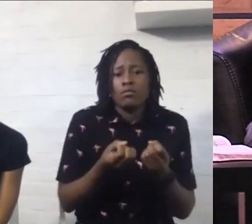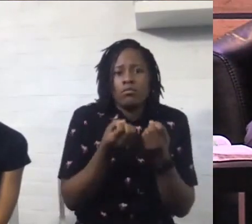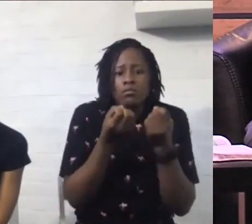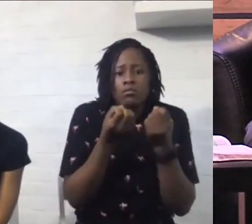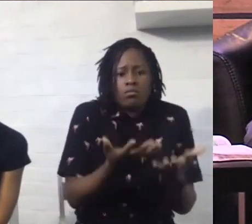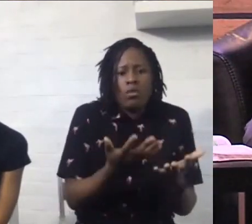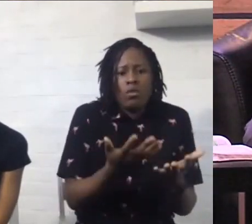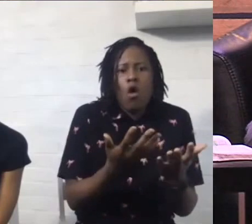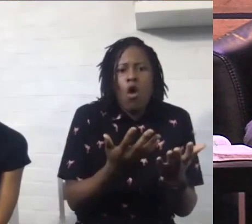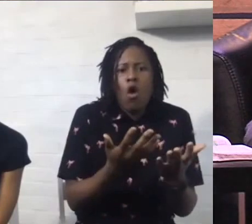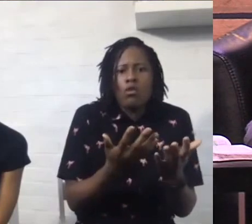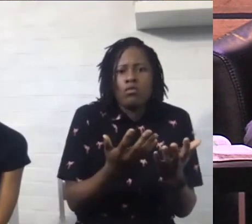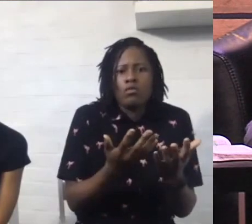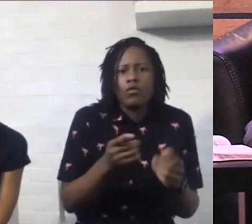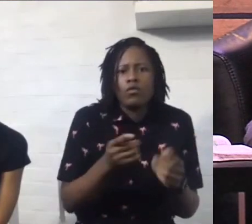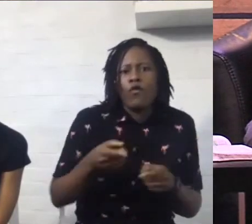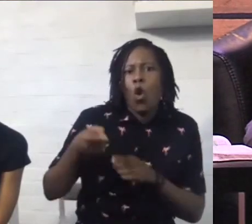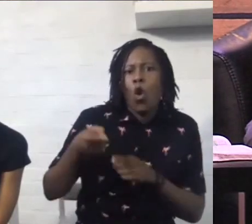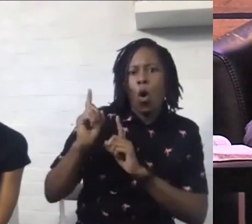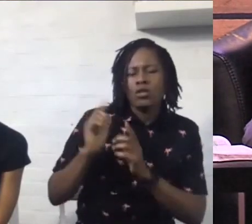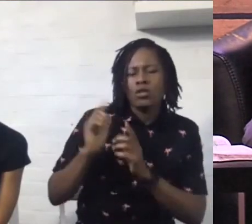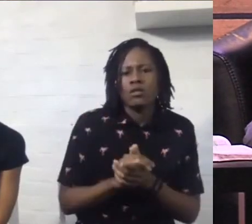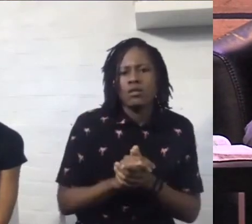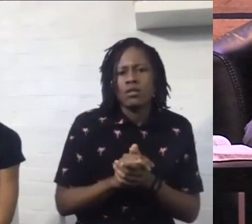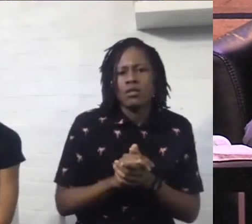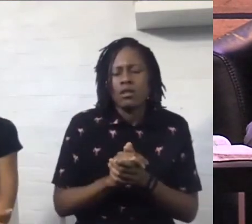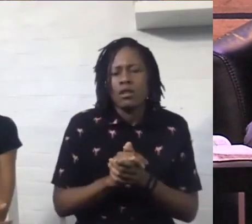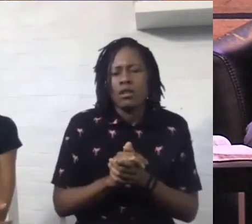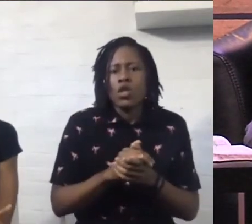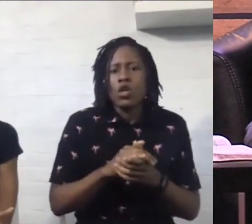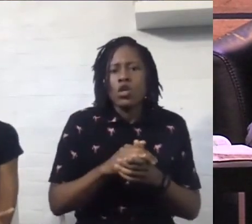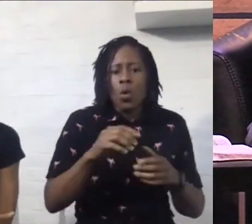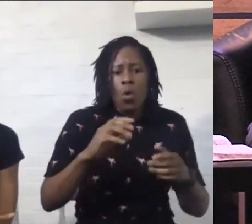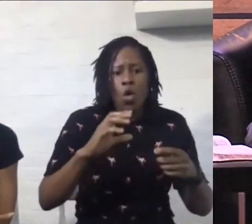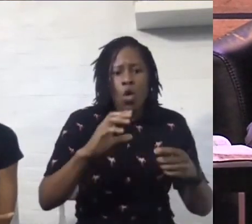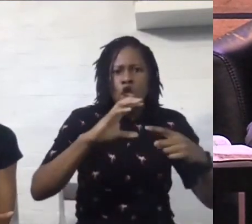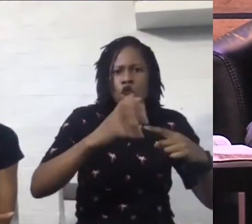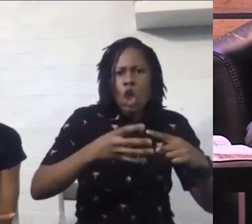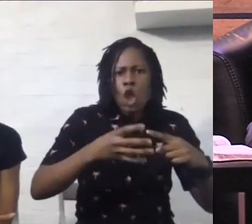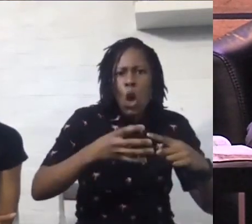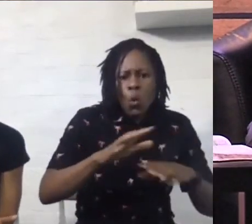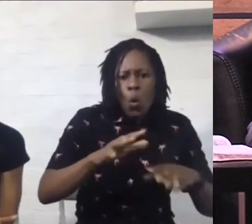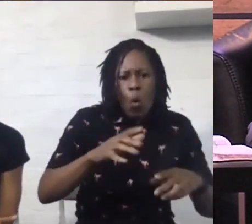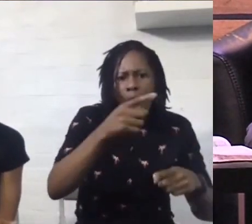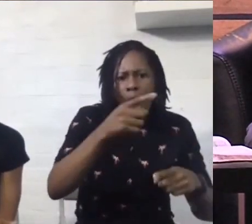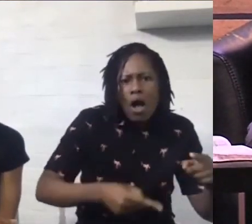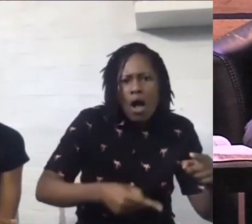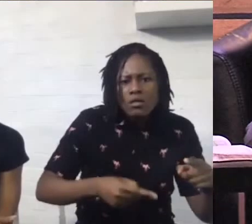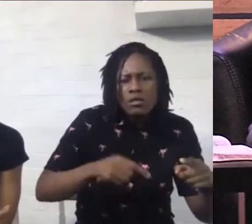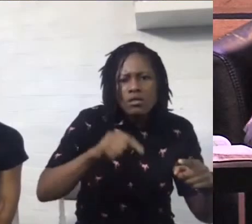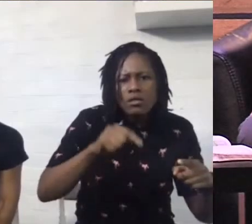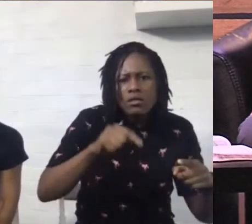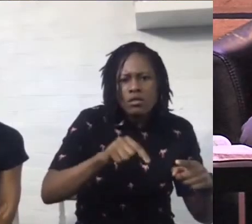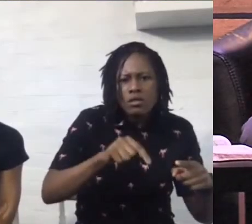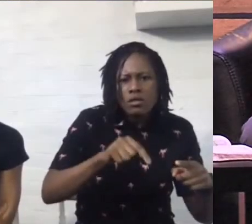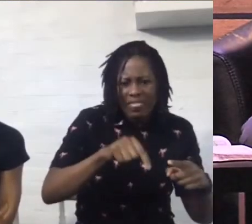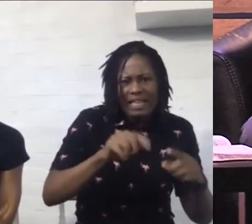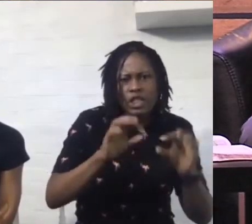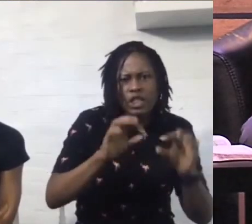word is shalom. He says, you shall build an altar of shalom stones.